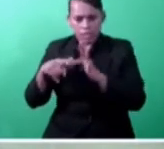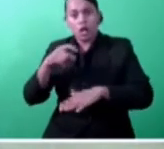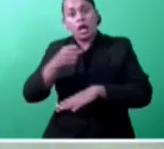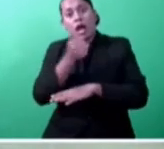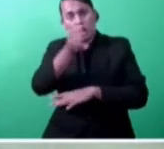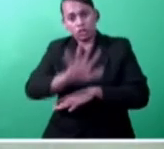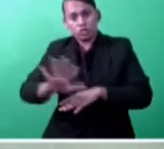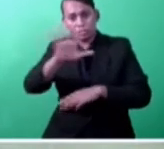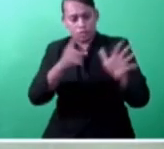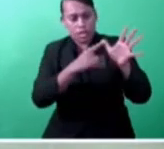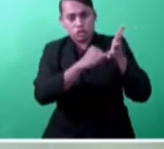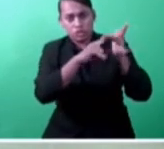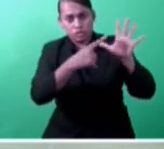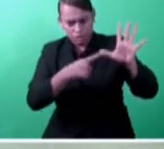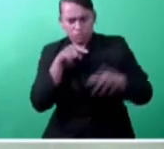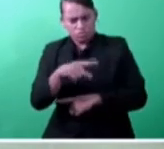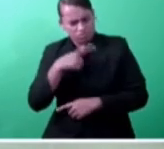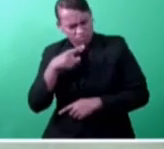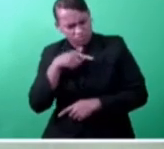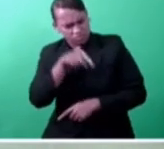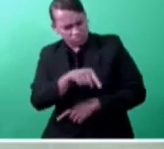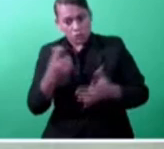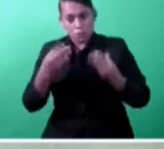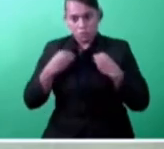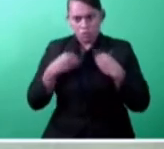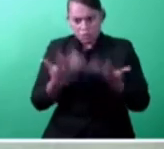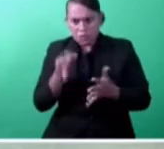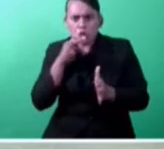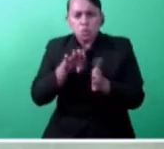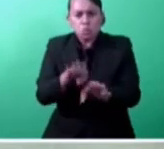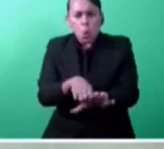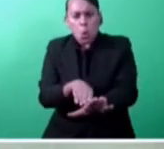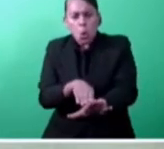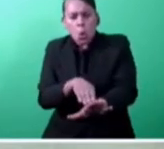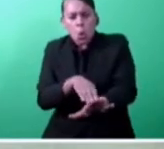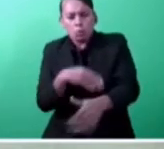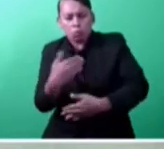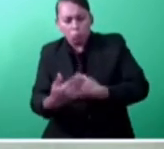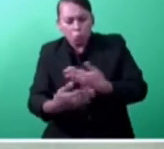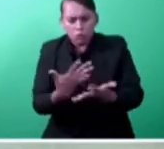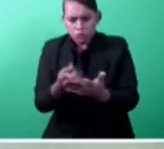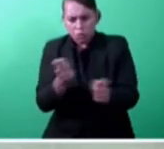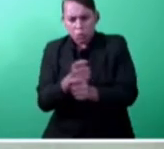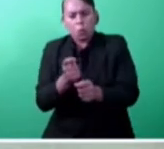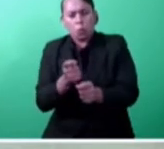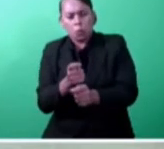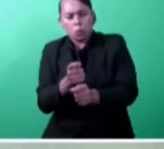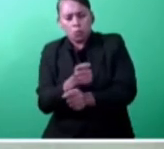that the pace of business reform has slowed down. The number of reforms in the region over the 12-month